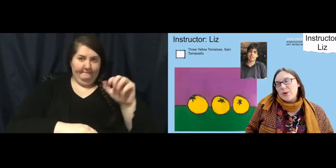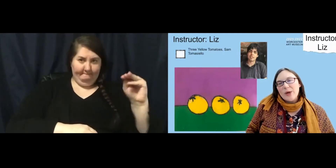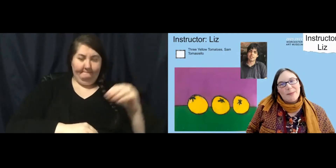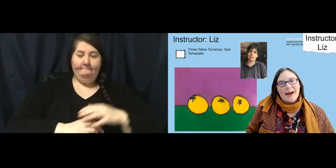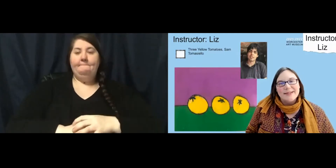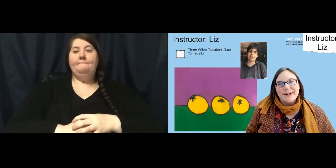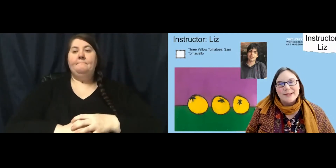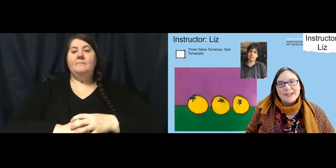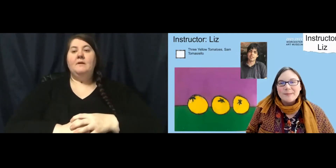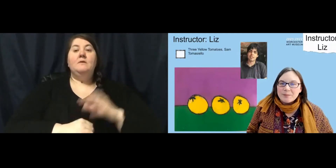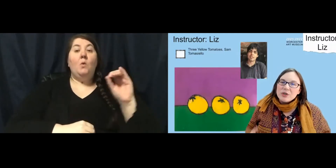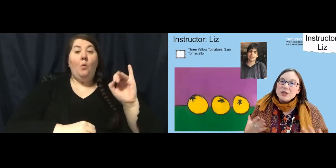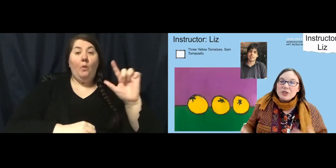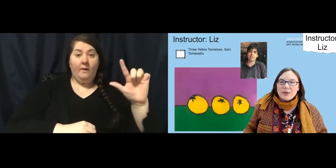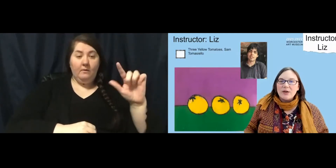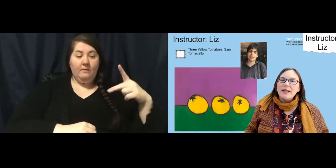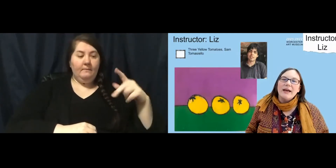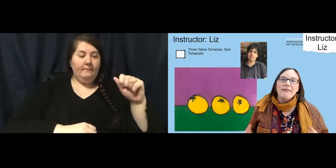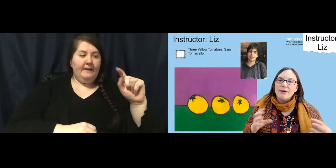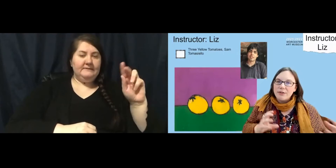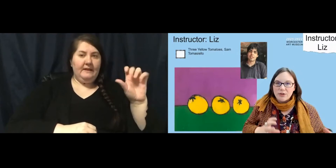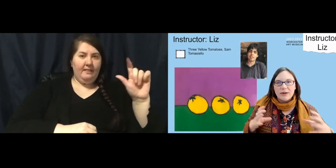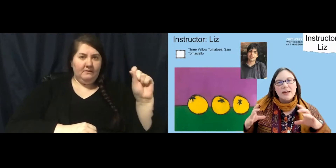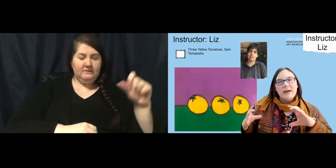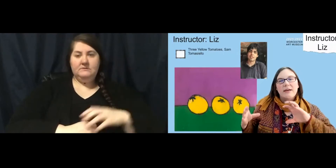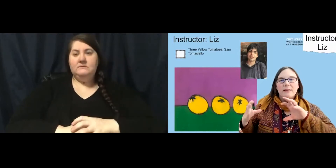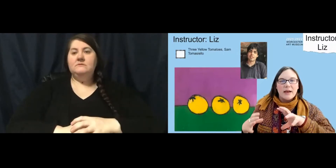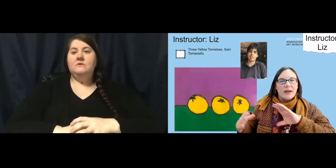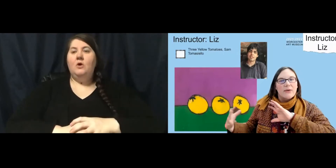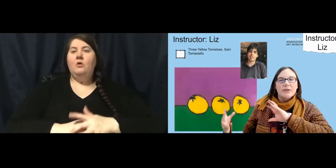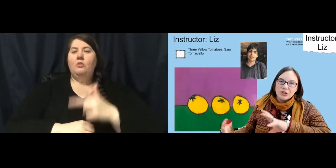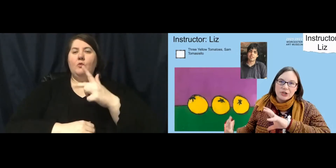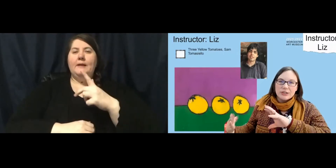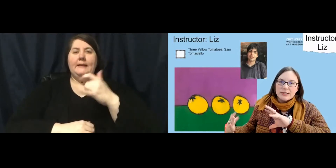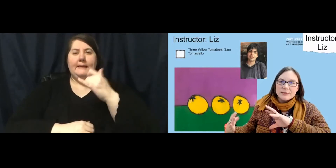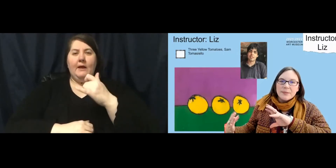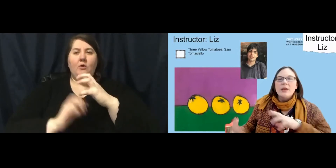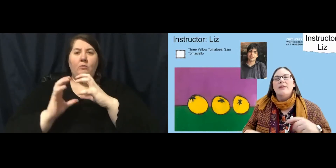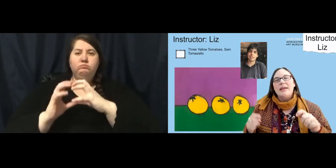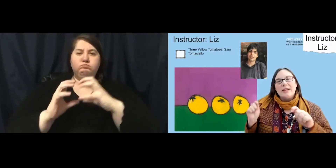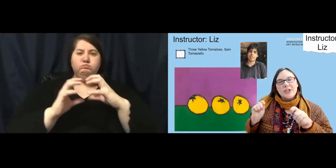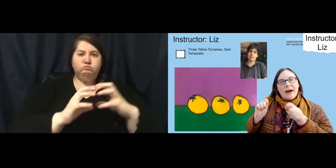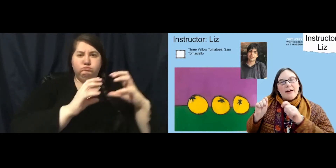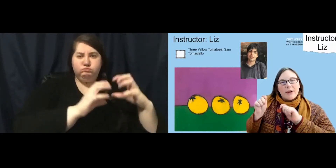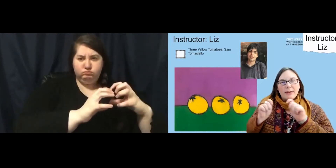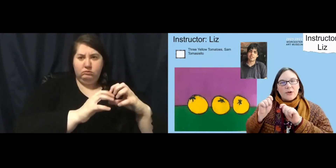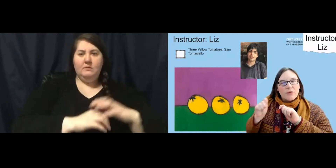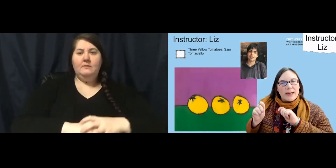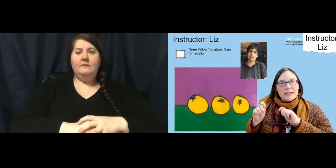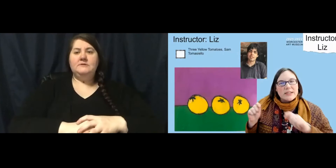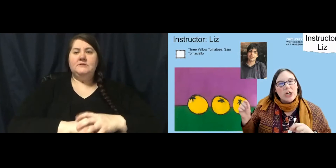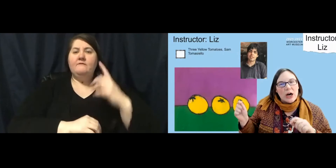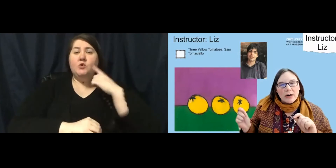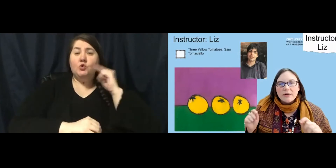with oil pastels. So here we have three yellow circles. They each have a little